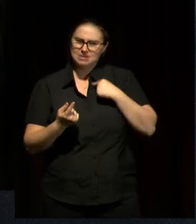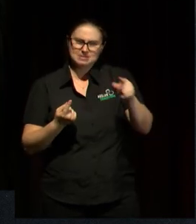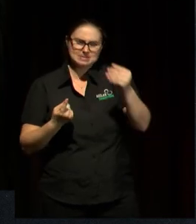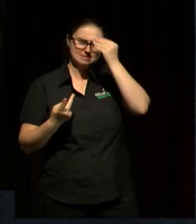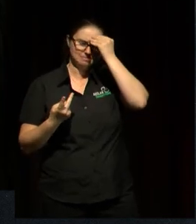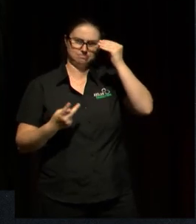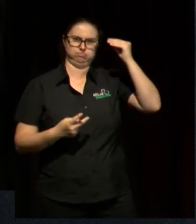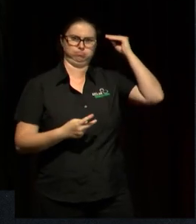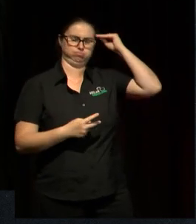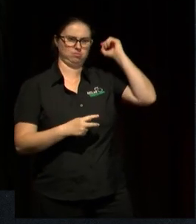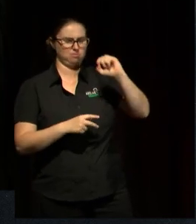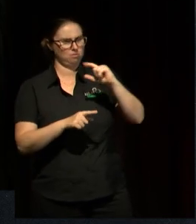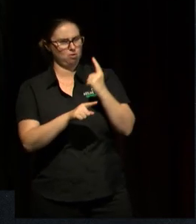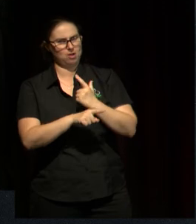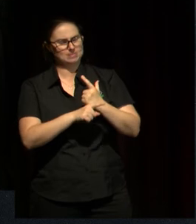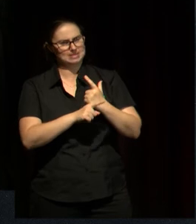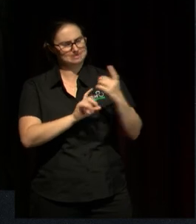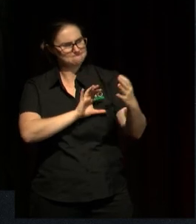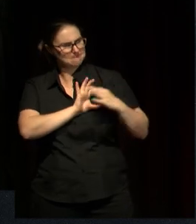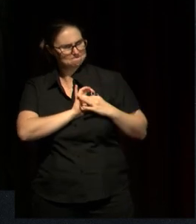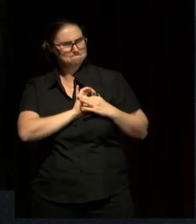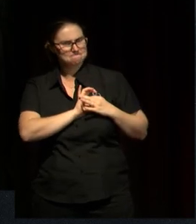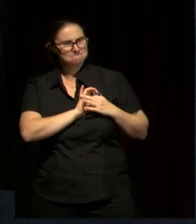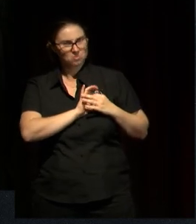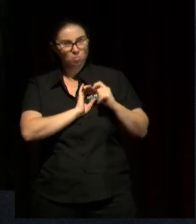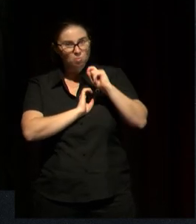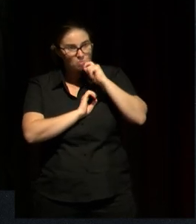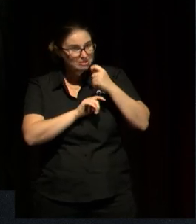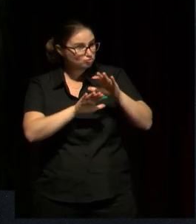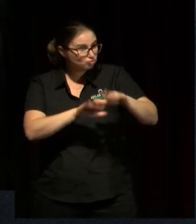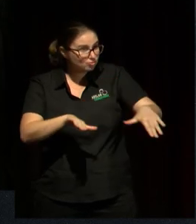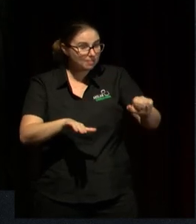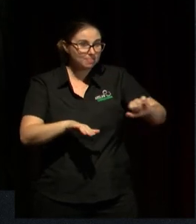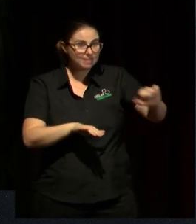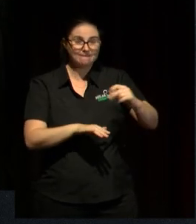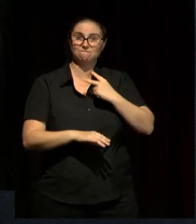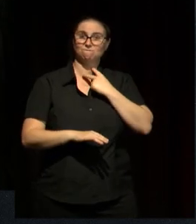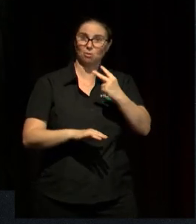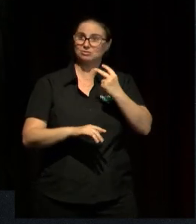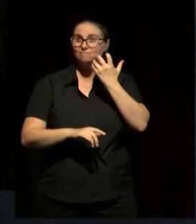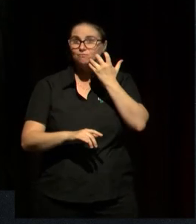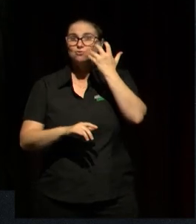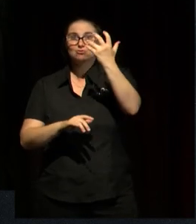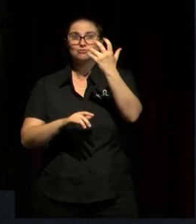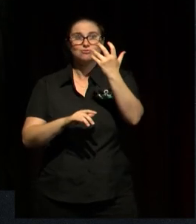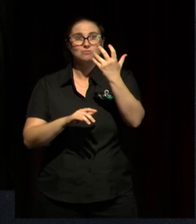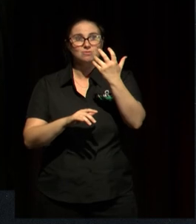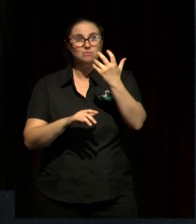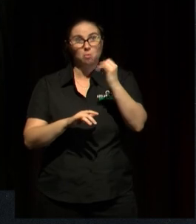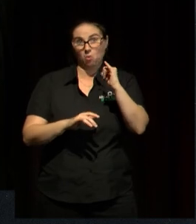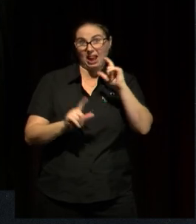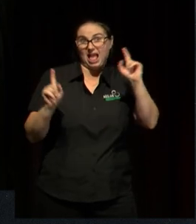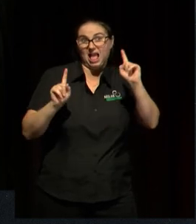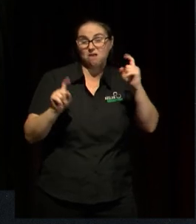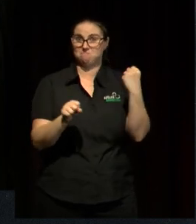in my heart. Will children's voices really make a difference? And I don't know, but I